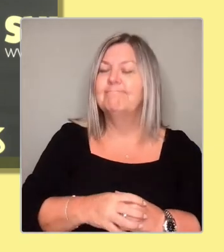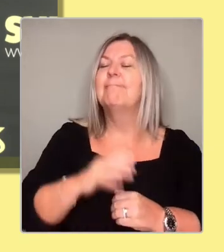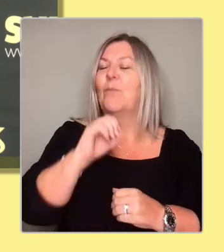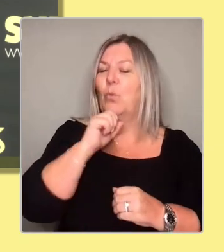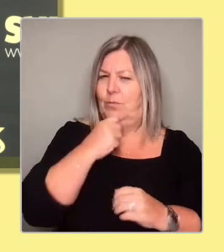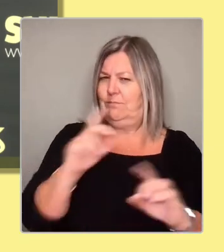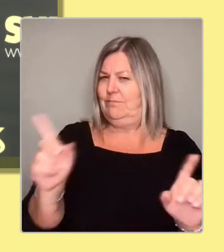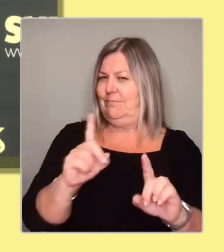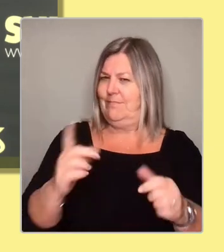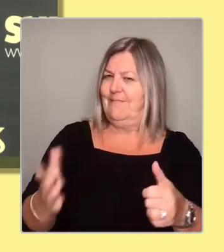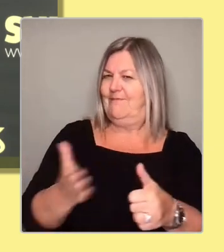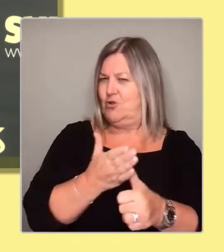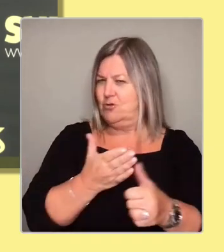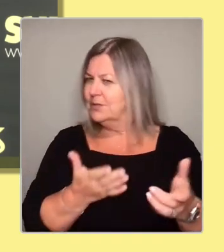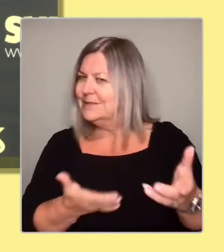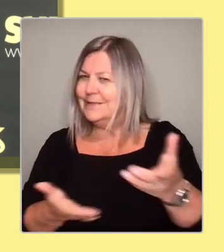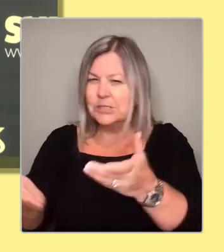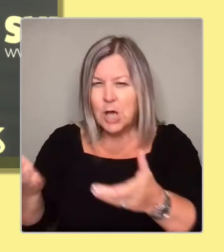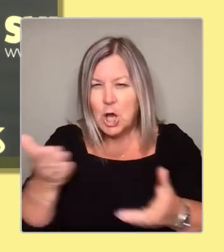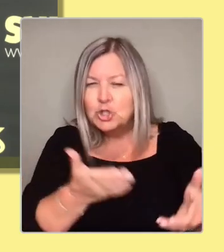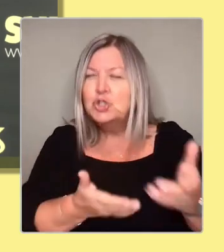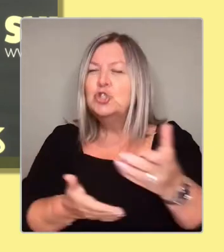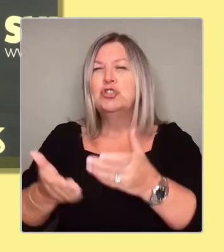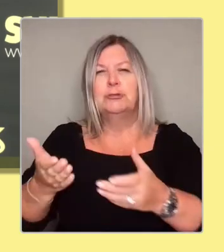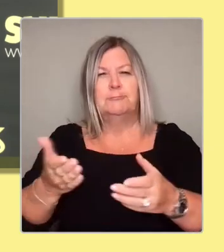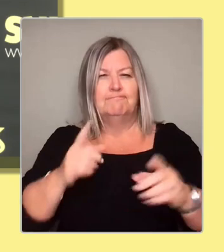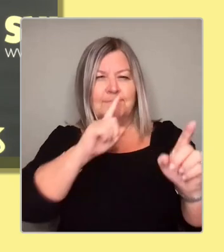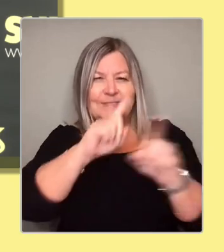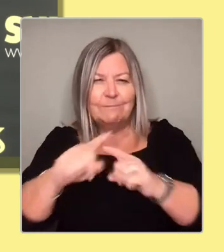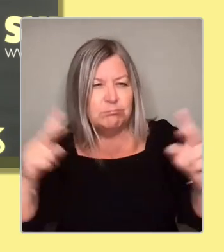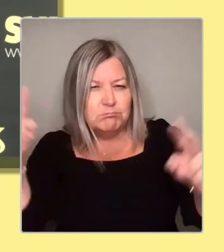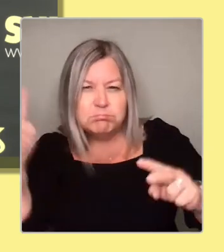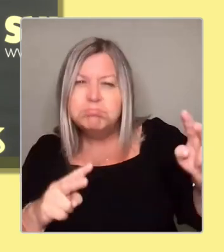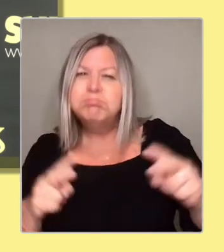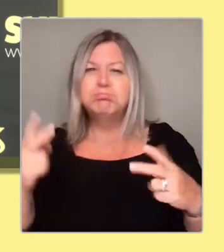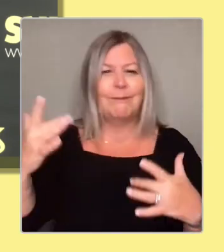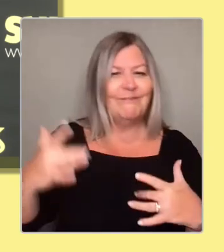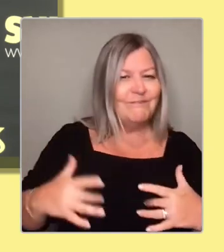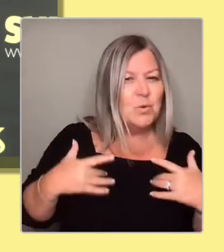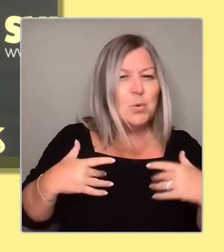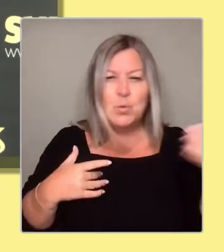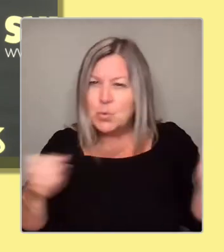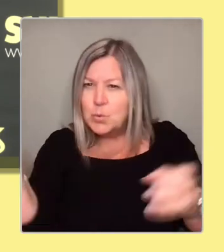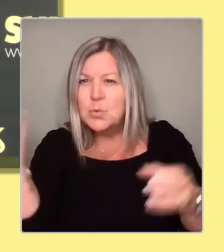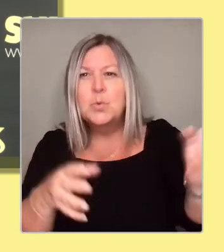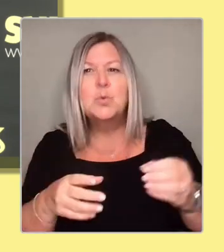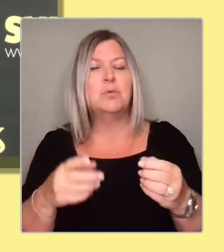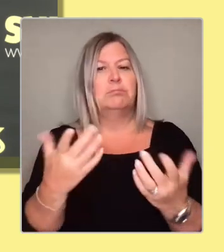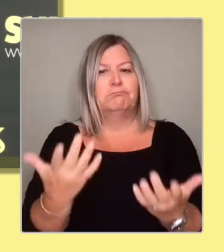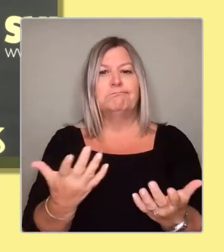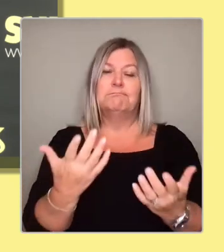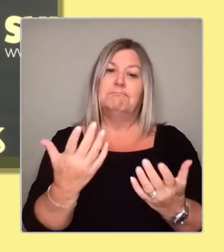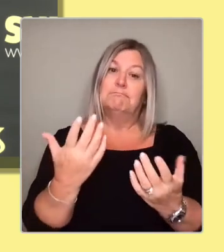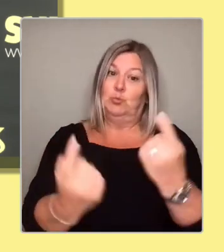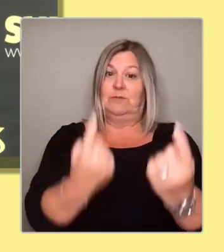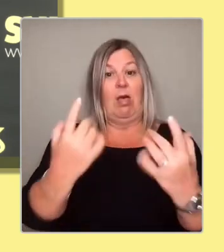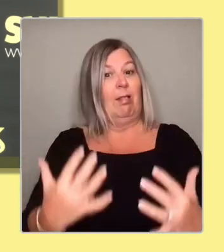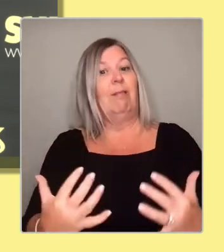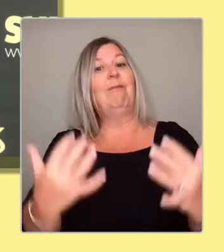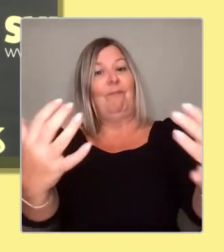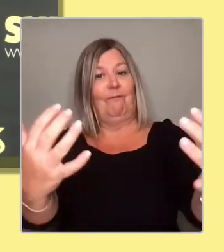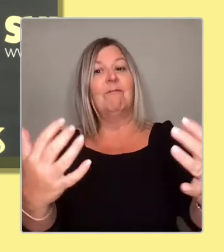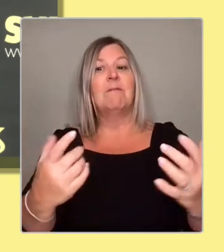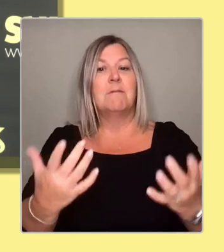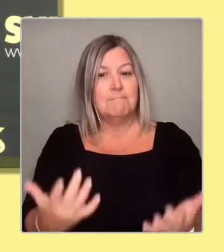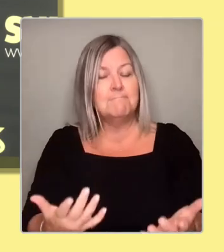and an exchange of views and questions from you in an atmosphere that is, as we would expect